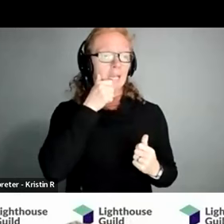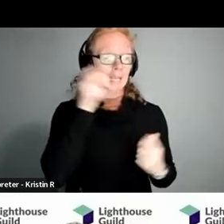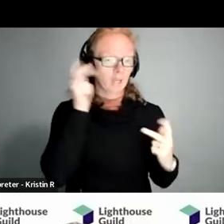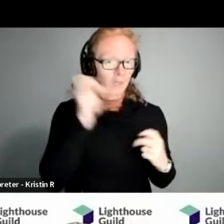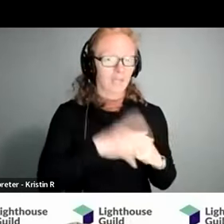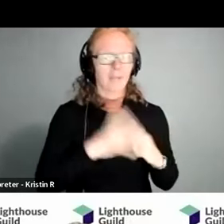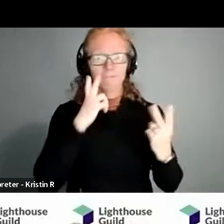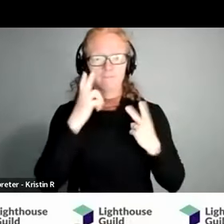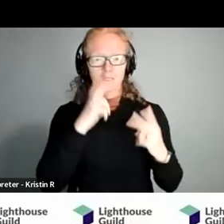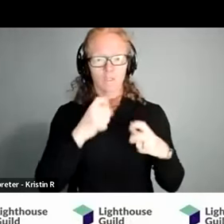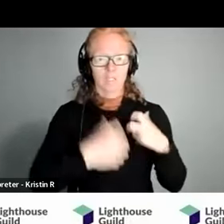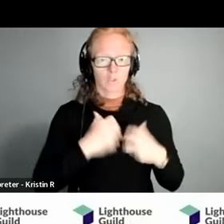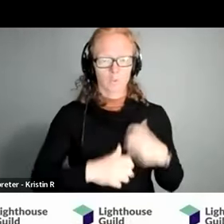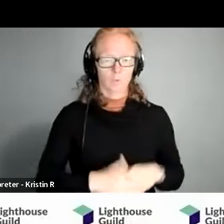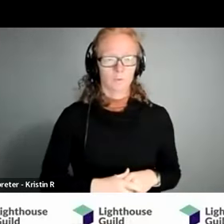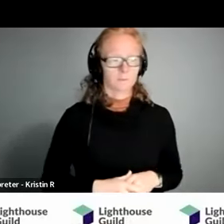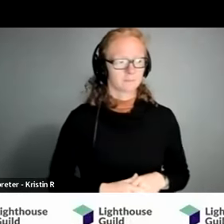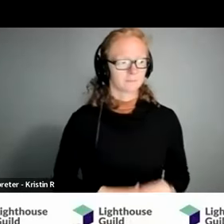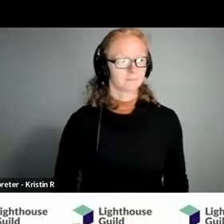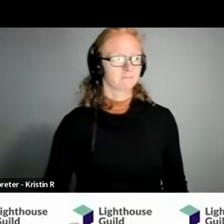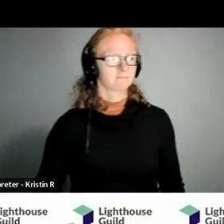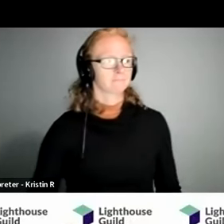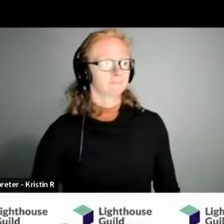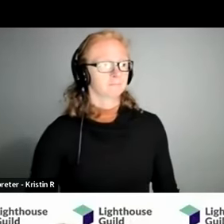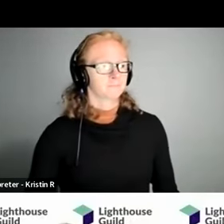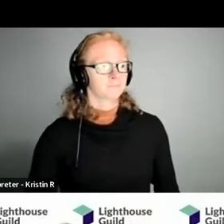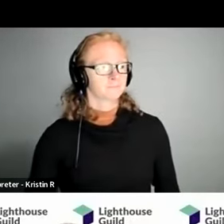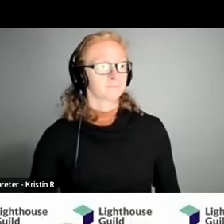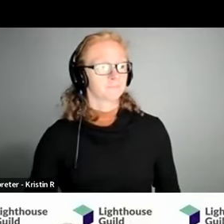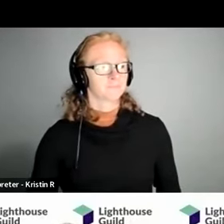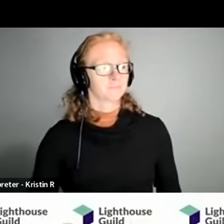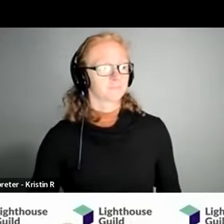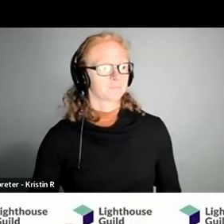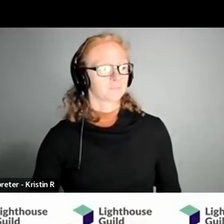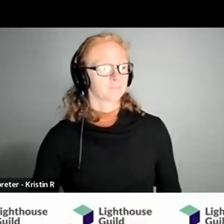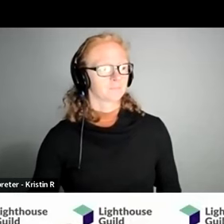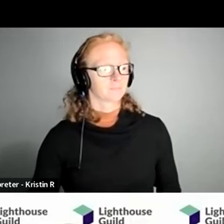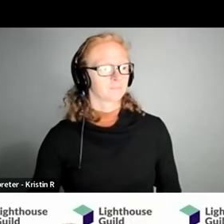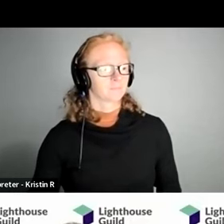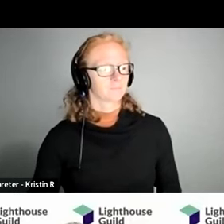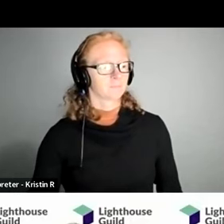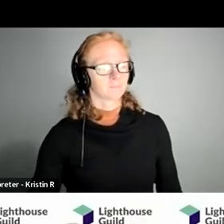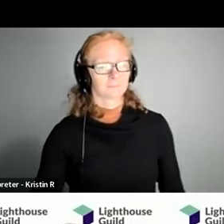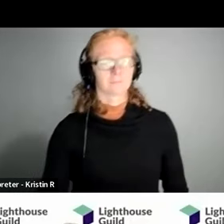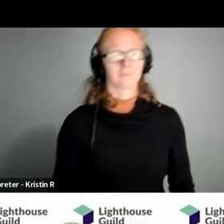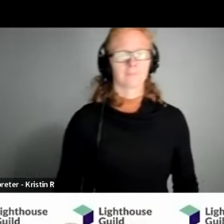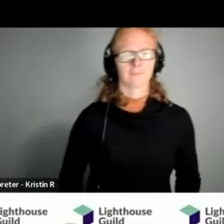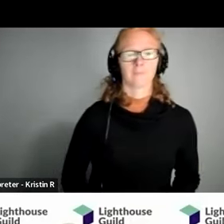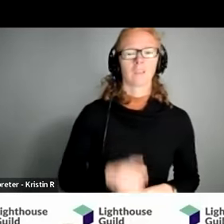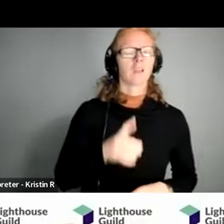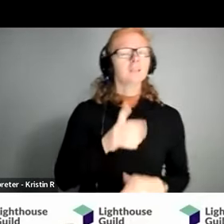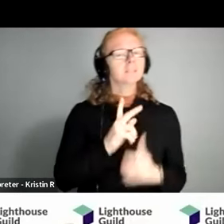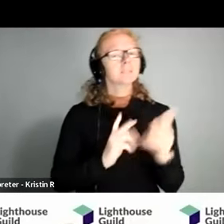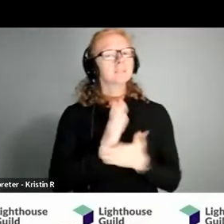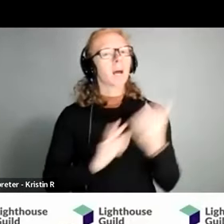vision issues people don't even realize sometimes that they're actually suffering from these issues